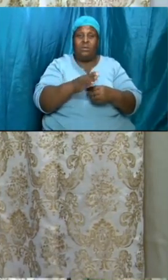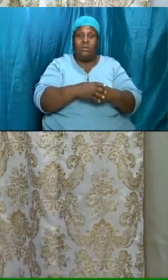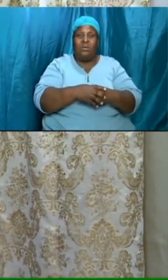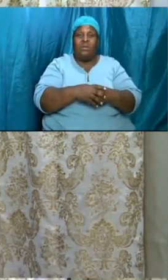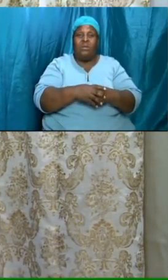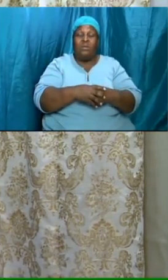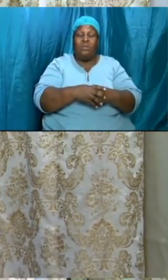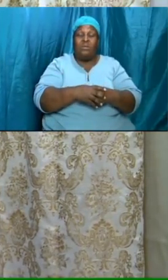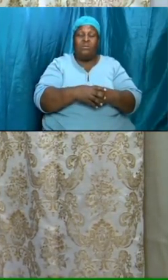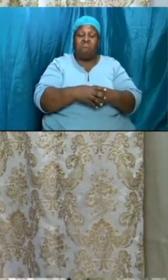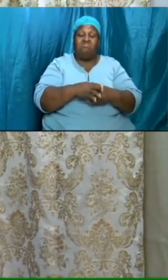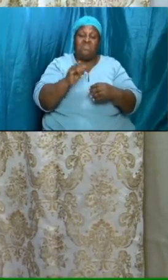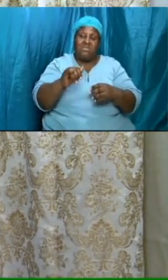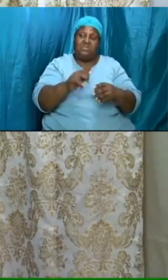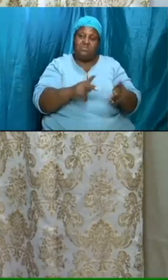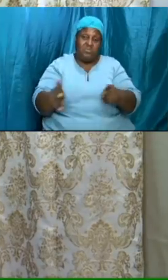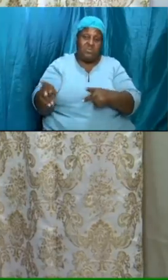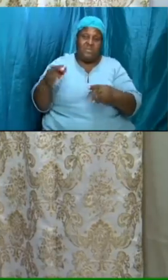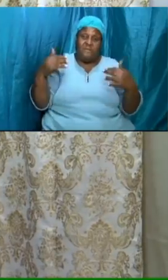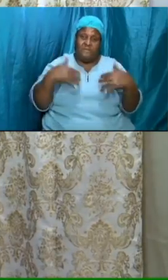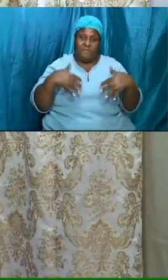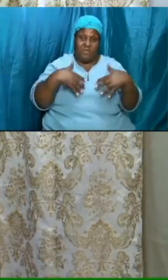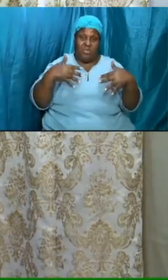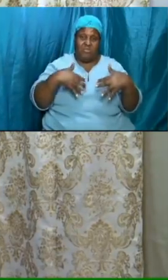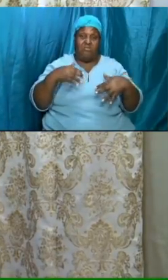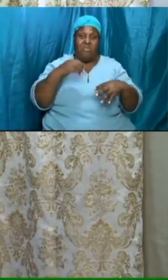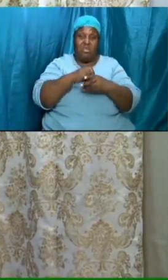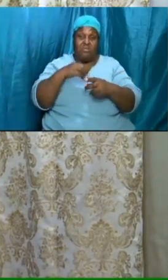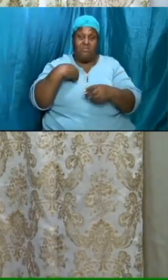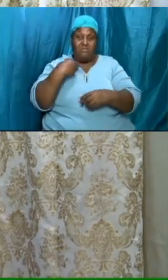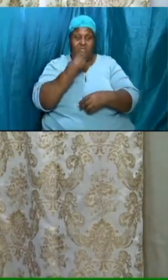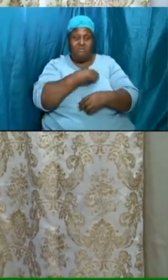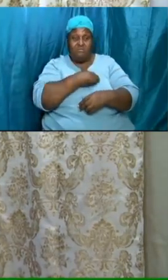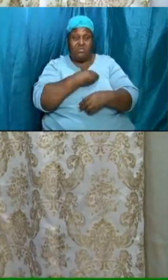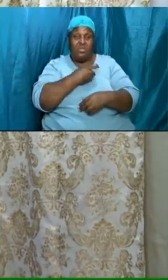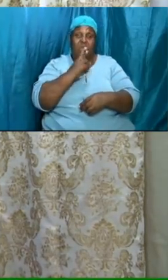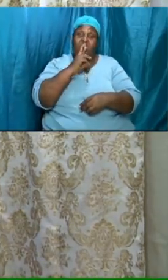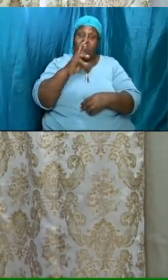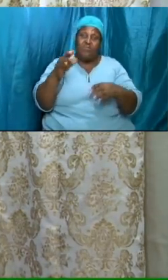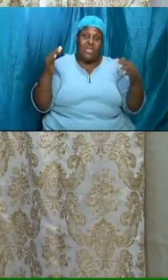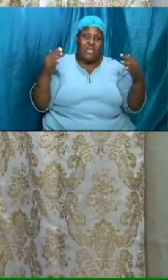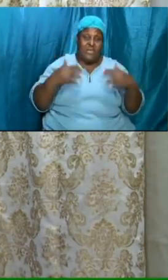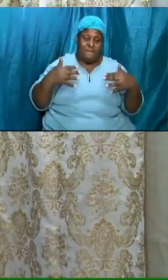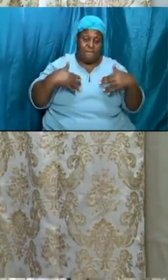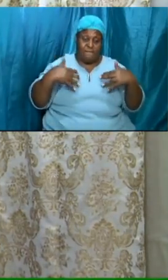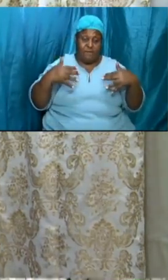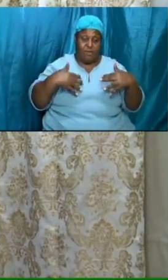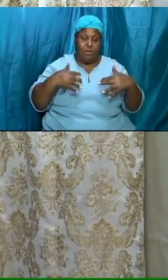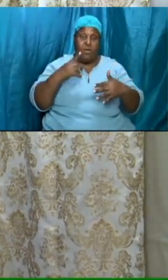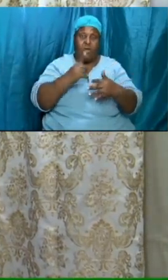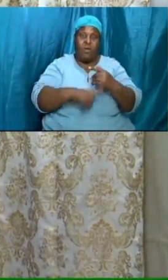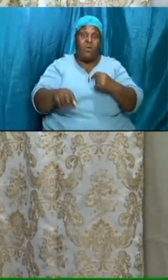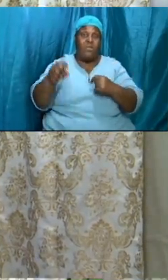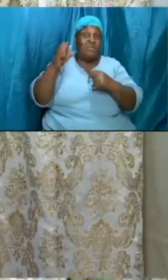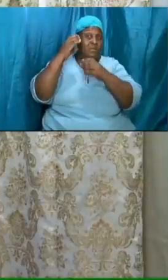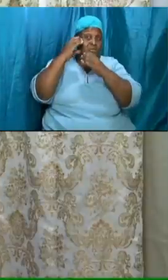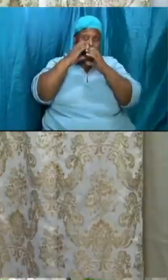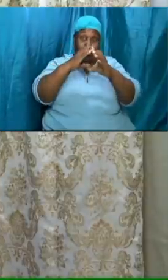fear in us when what it should be doing is driving us closer to god the real fear should be what if the trumpet sounds